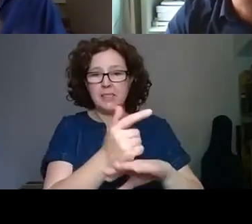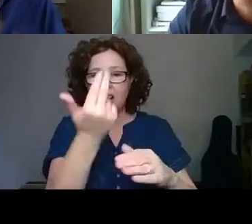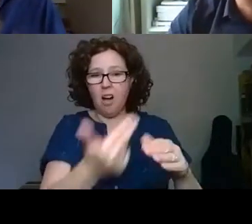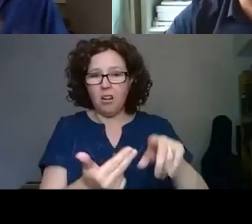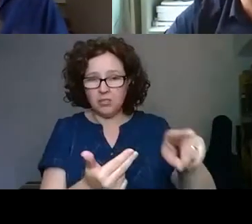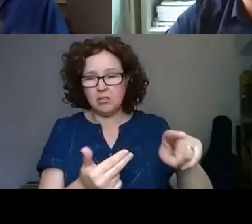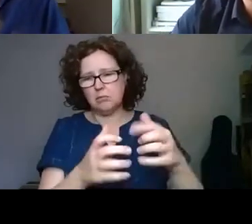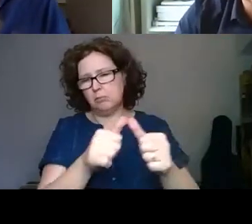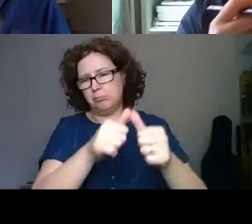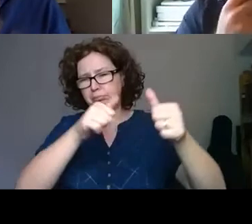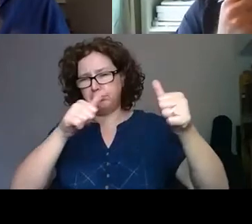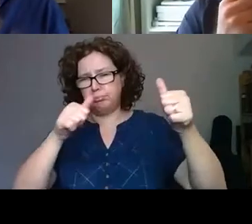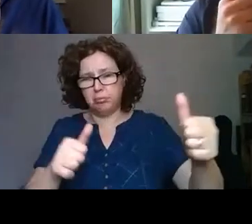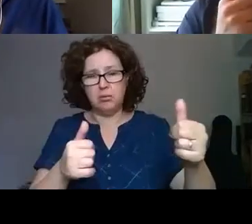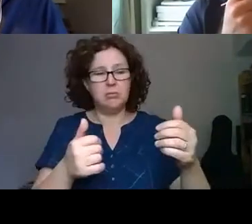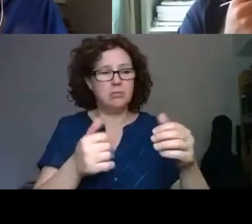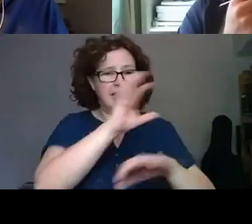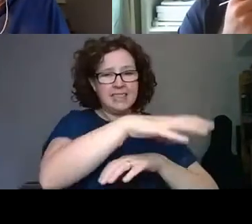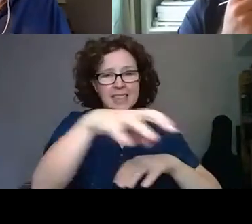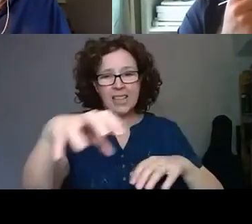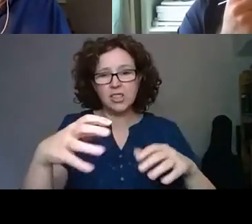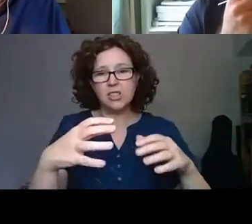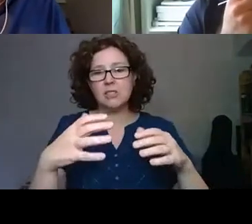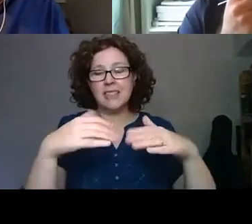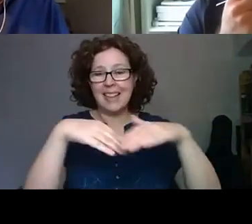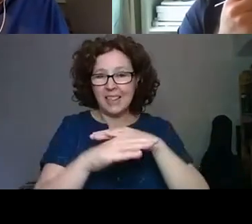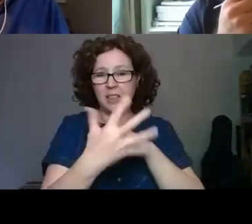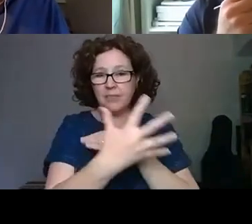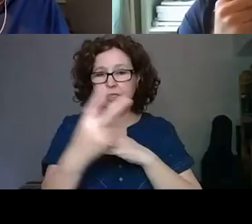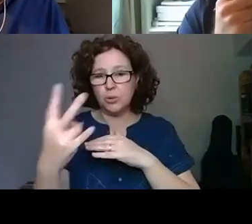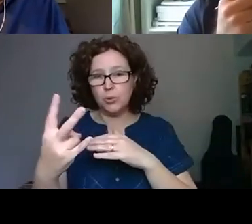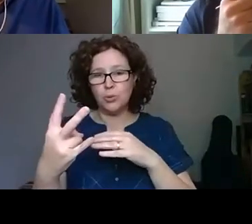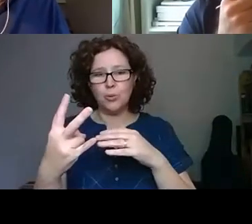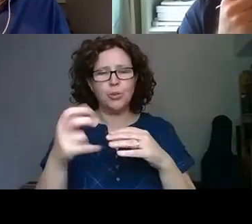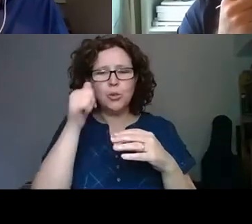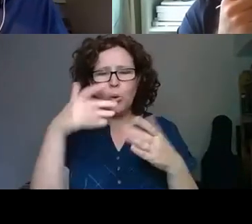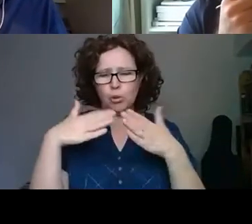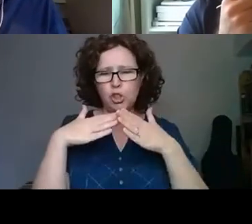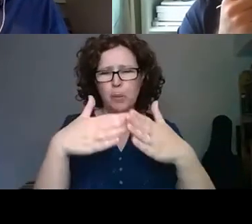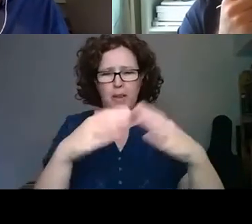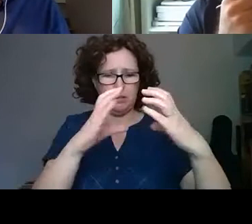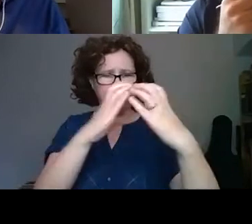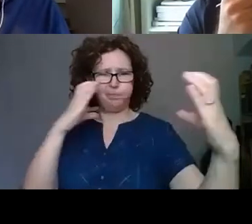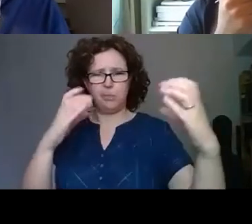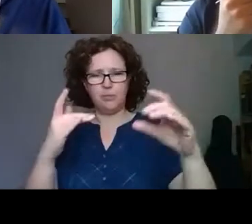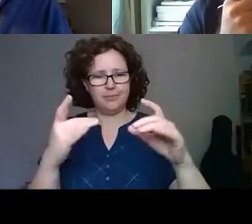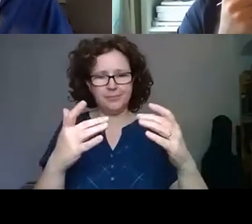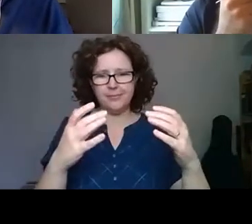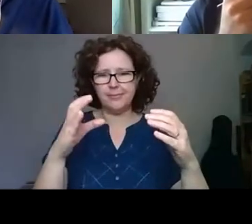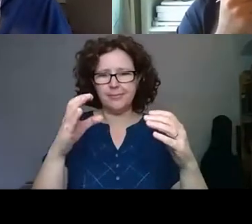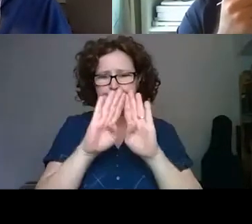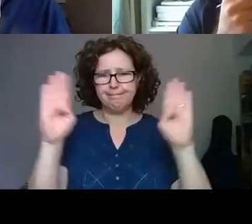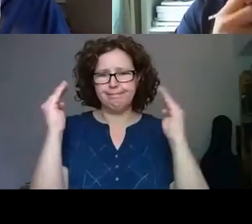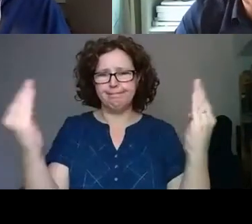scale installation housed in 52 shipping containers next to the Science and Industry Museum in